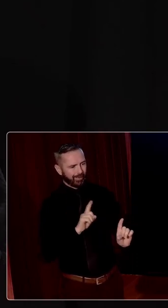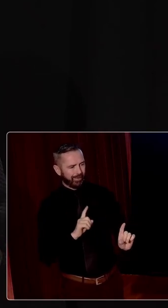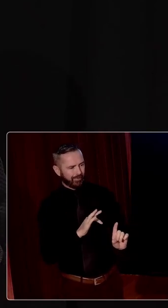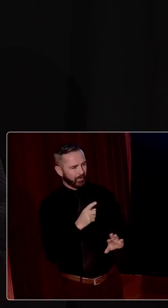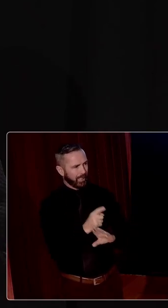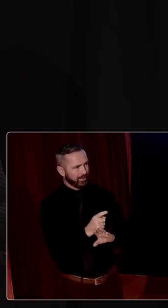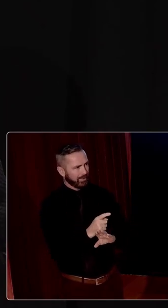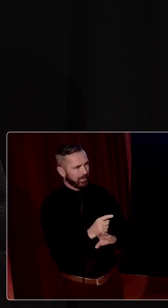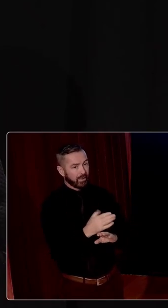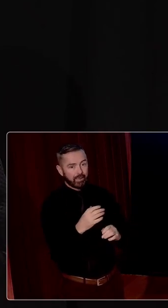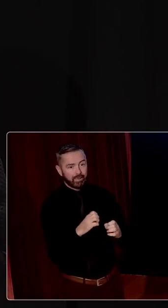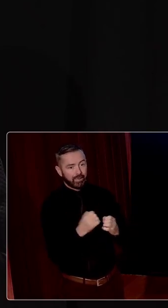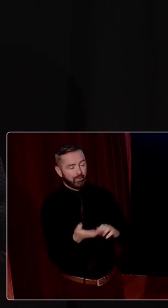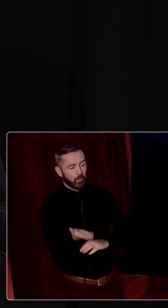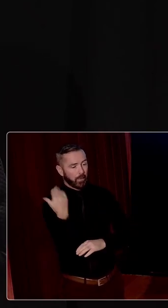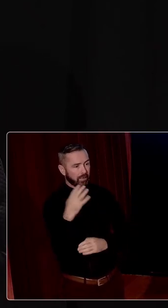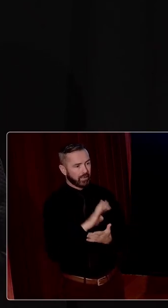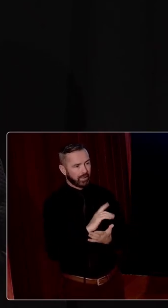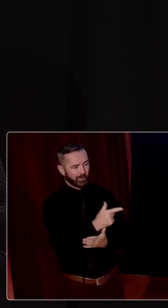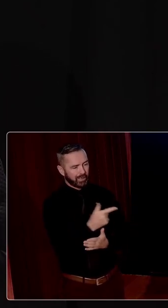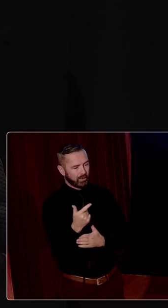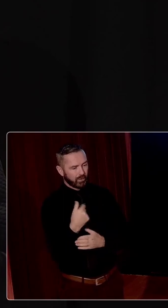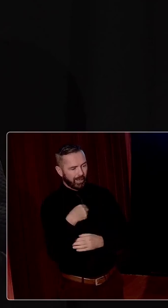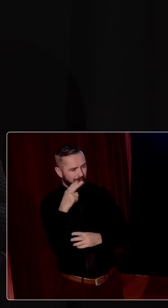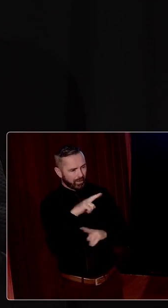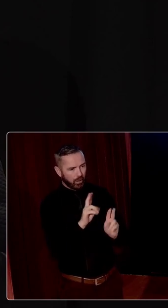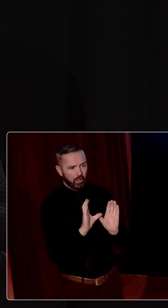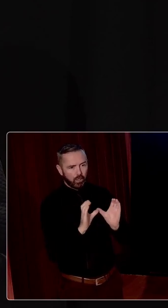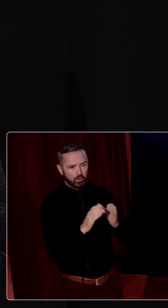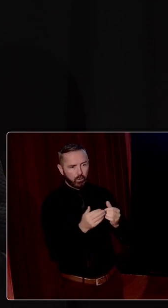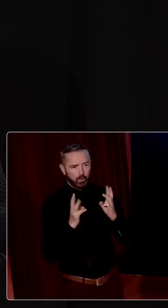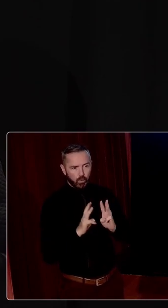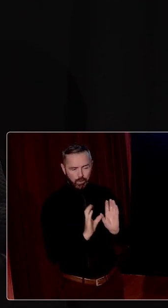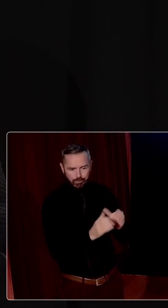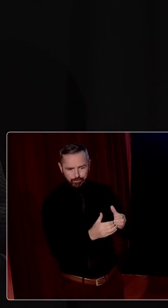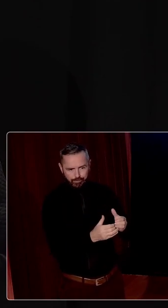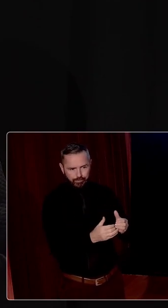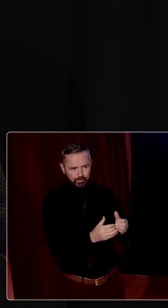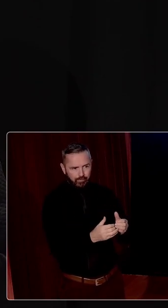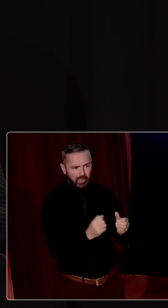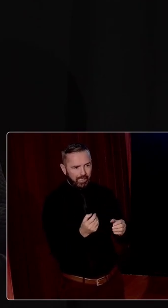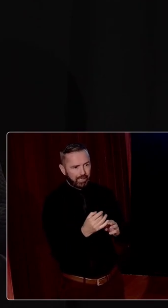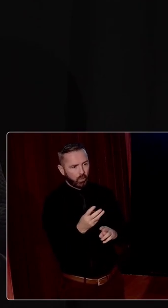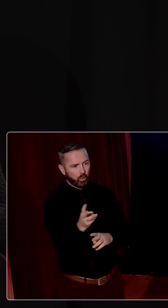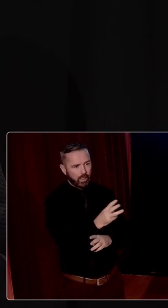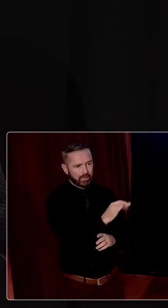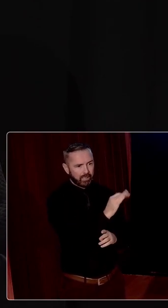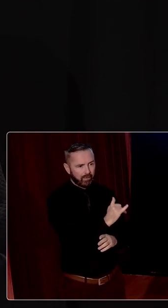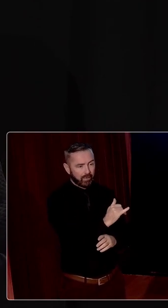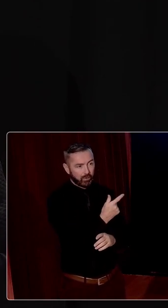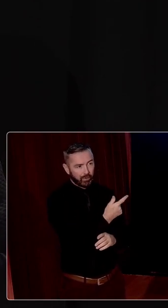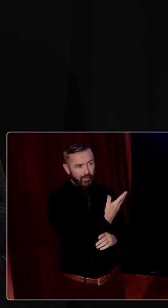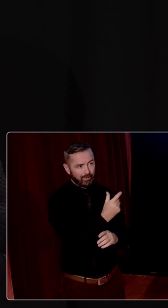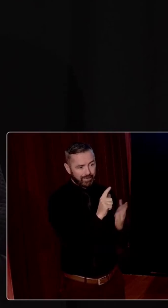And even going back to 1922, I was looking at a group of Cumann Amman women in, in, in West Kerry. There were 257 women in Cumann